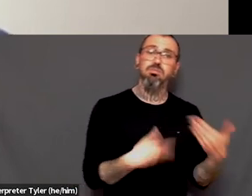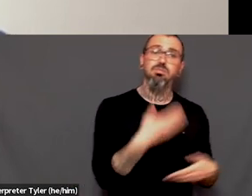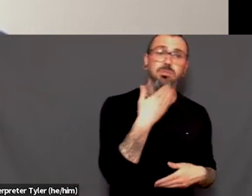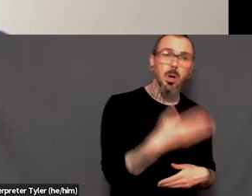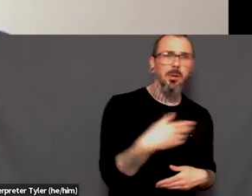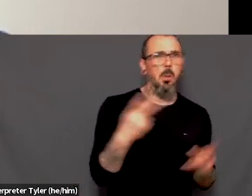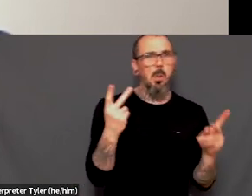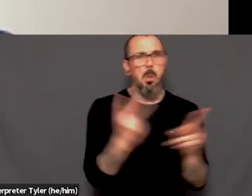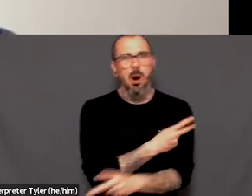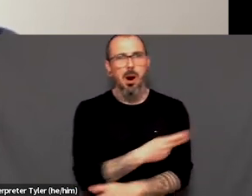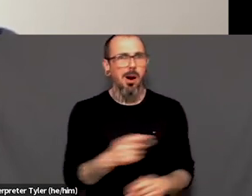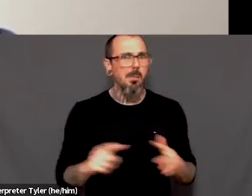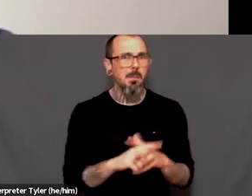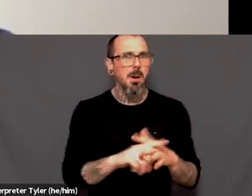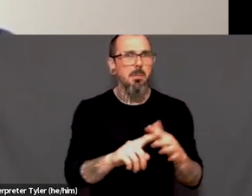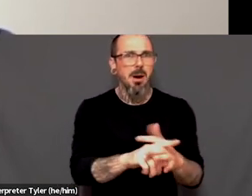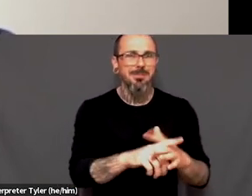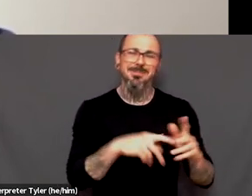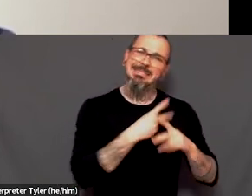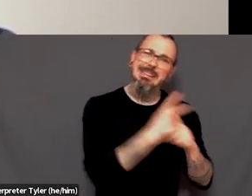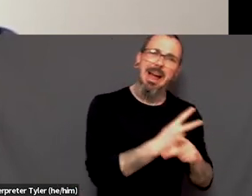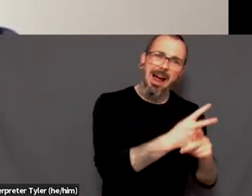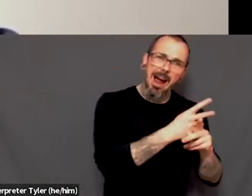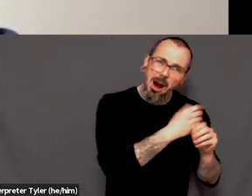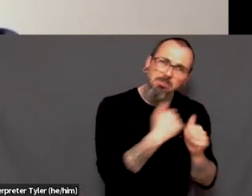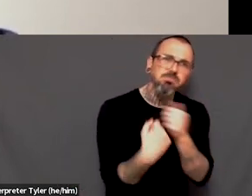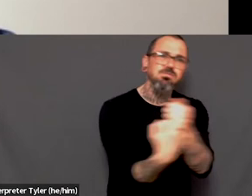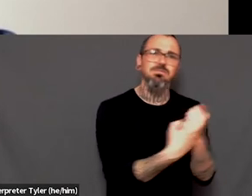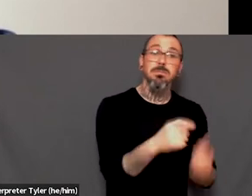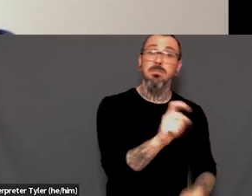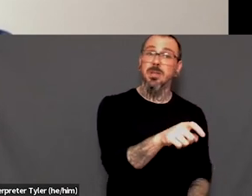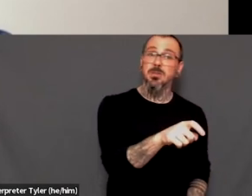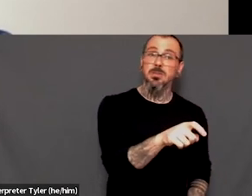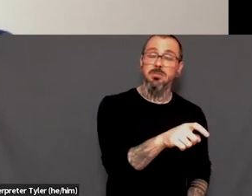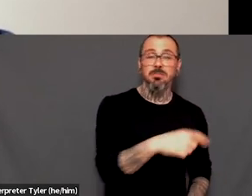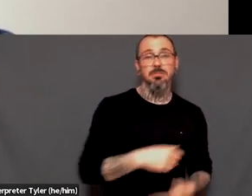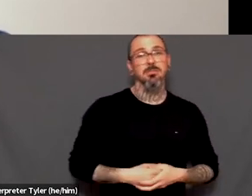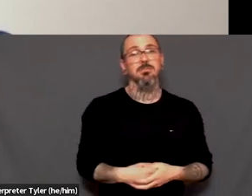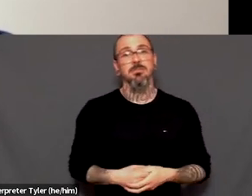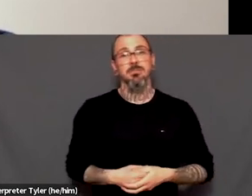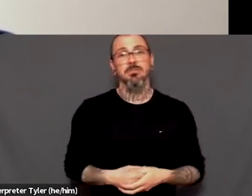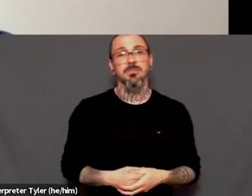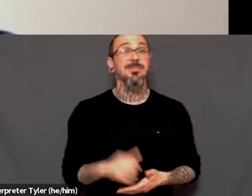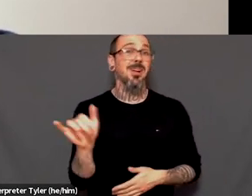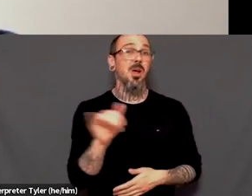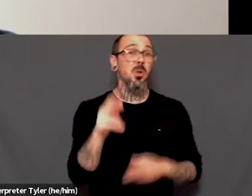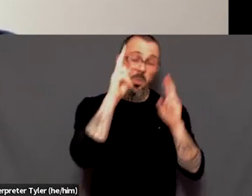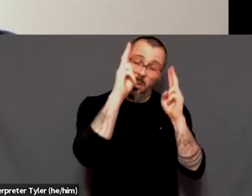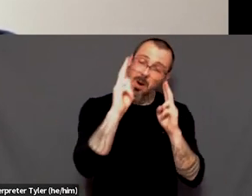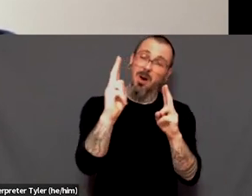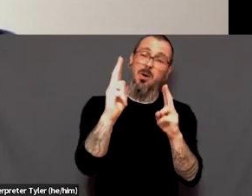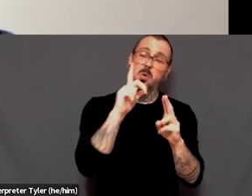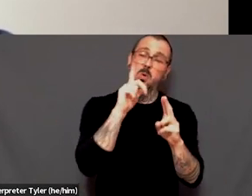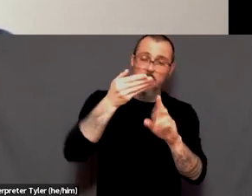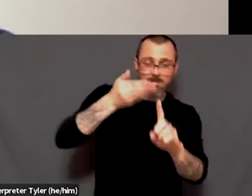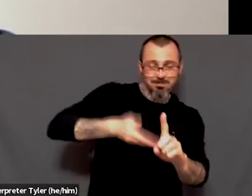that, you know, um, and protecting each other the best that we can and honoring each other for, for who we